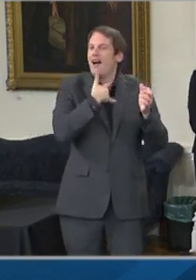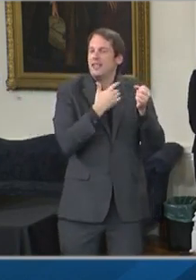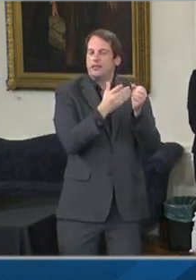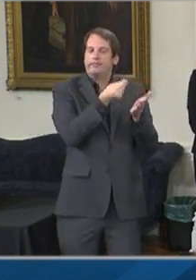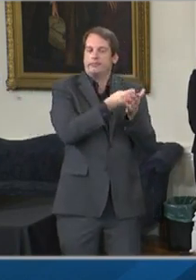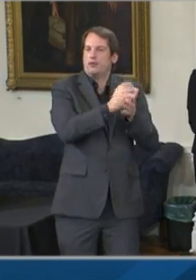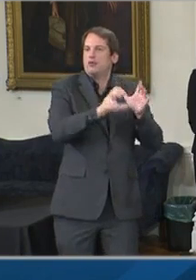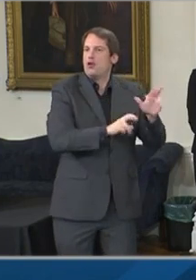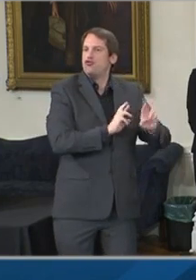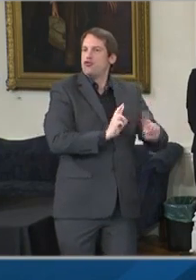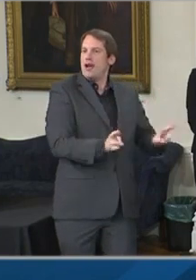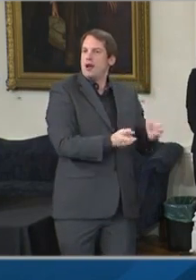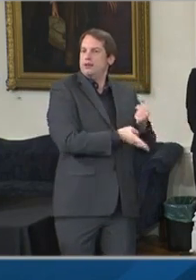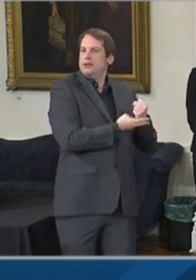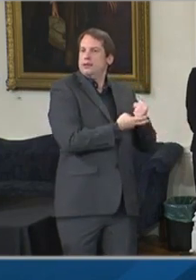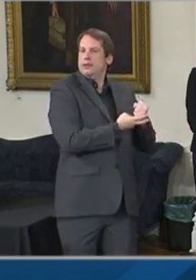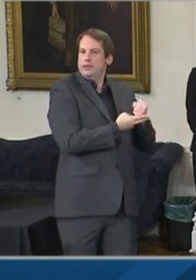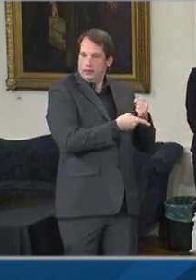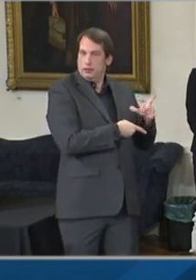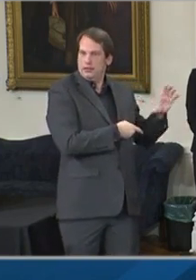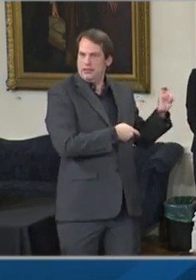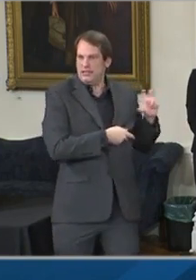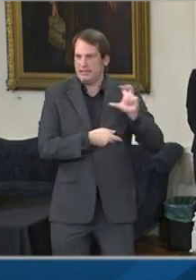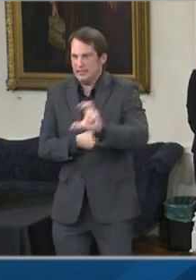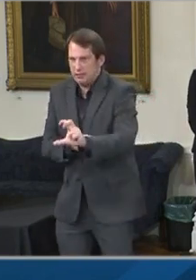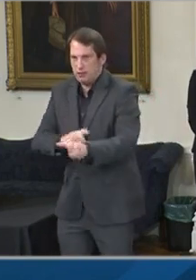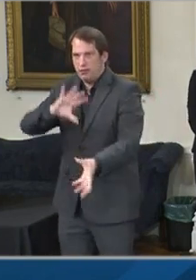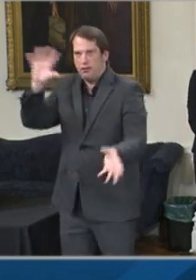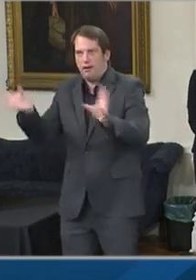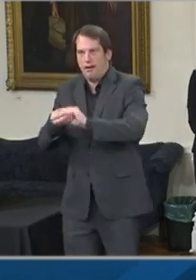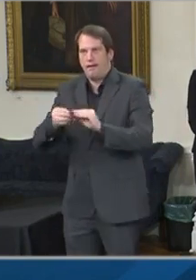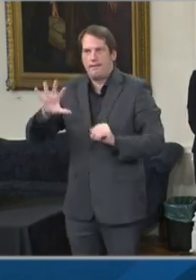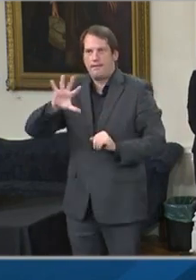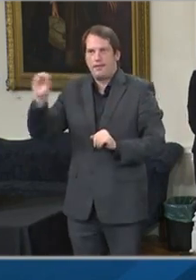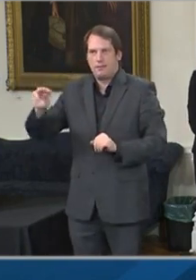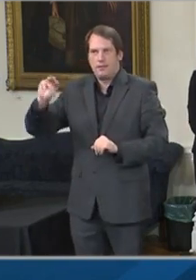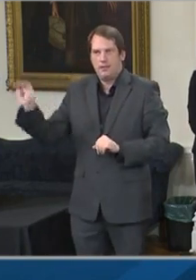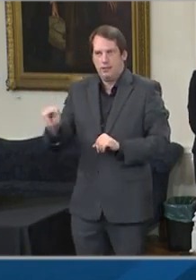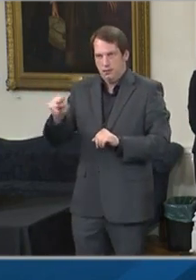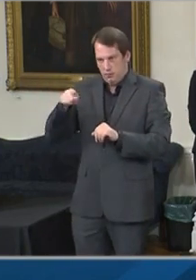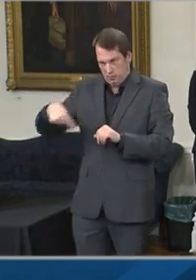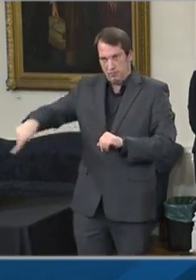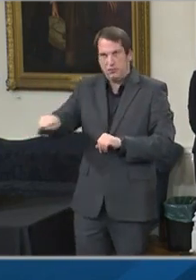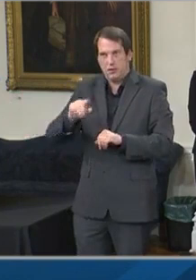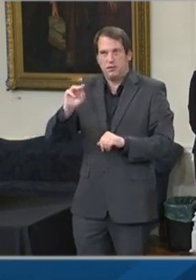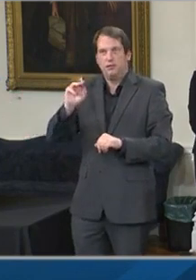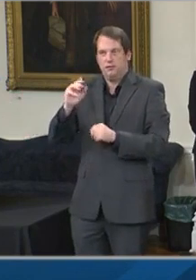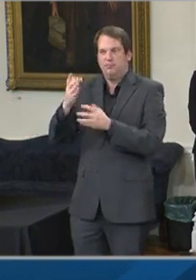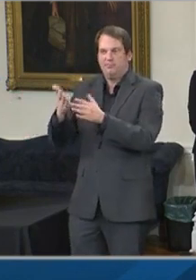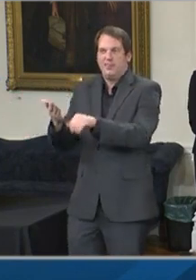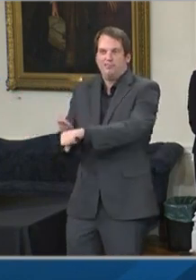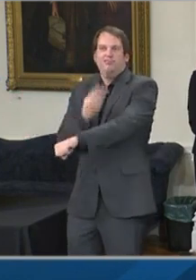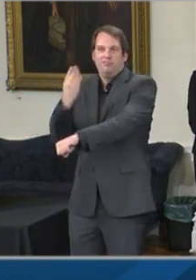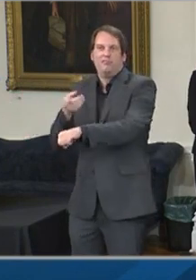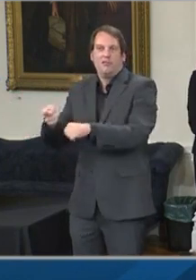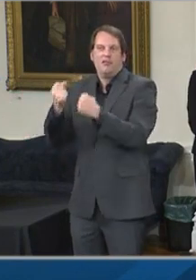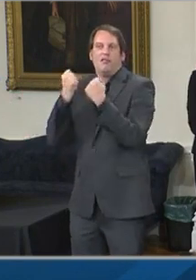package of $500 million through the Maryland Strong Economic Recovery Initiative.